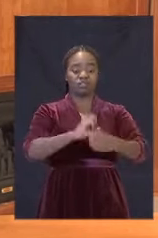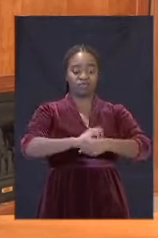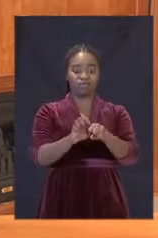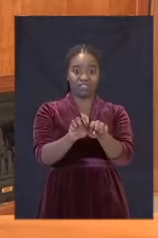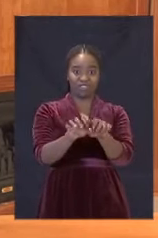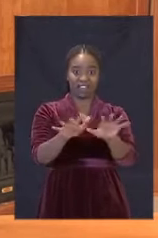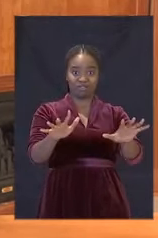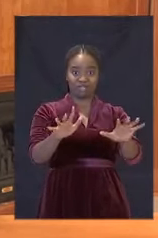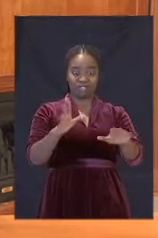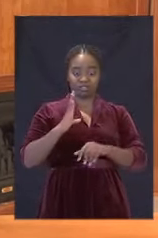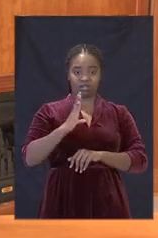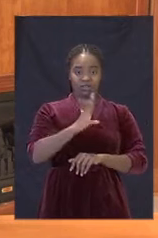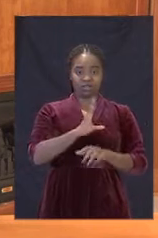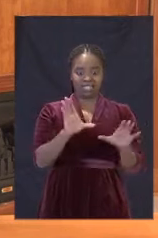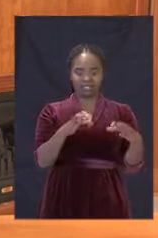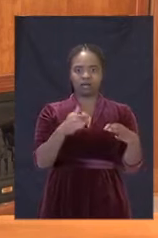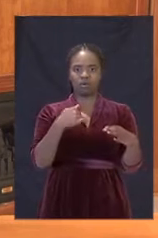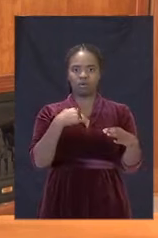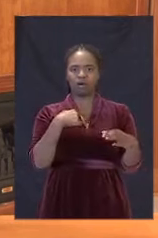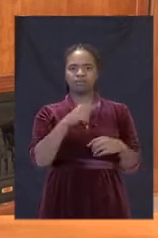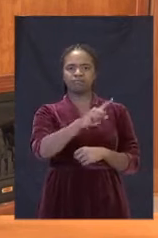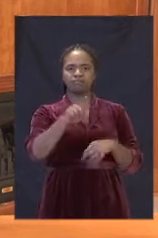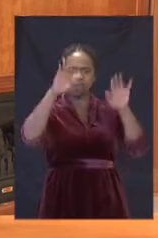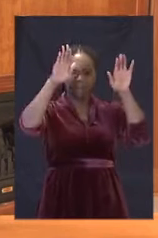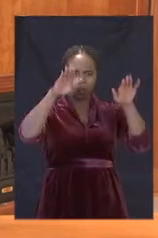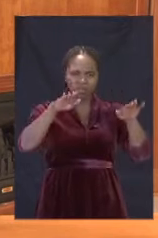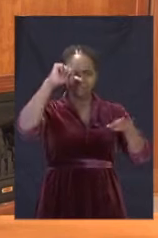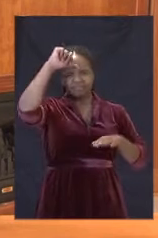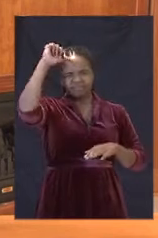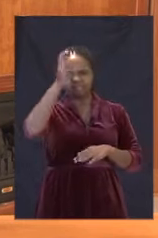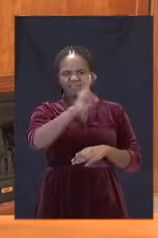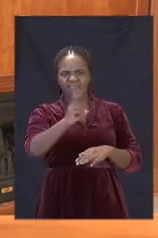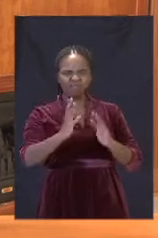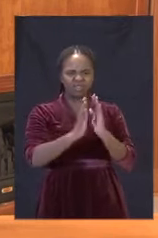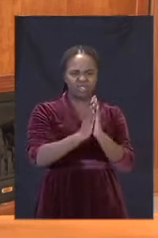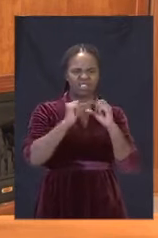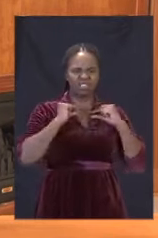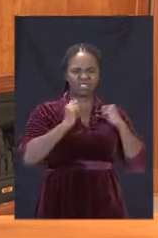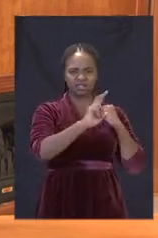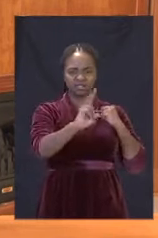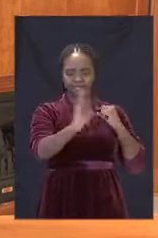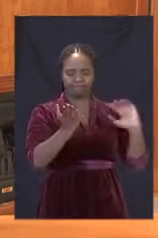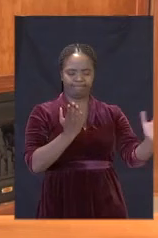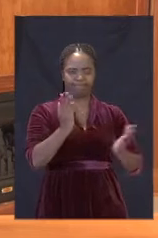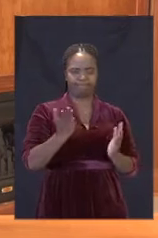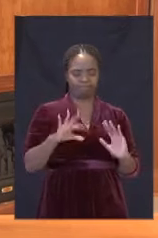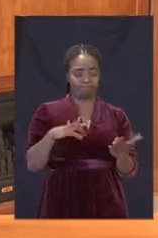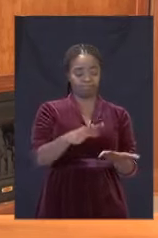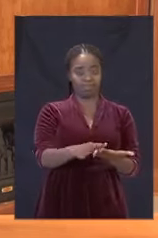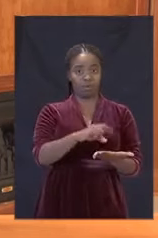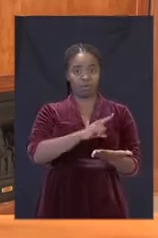on proposals made by religious leaders on the gradual resumption of certain